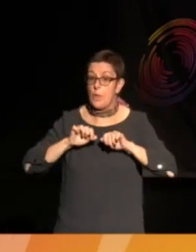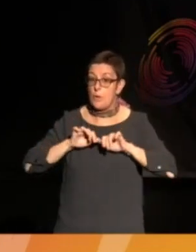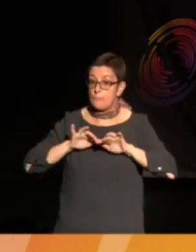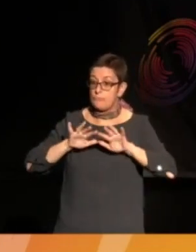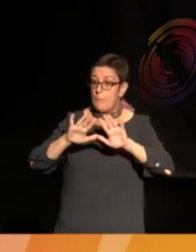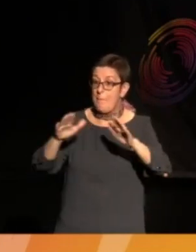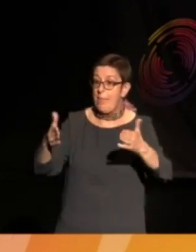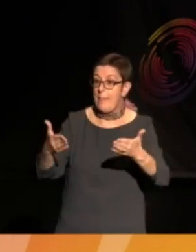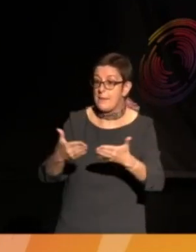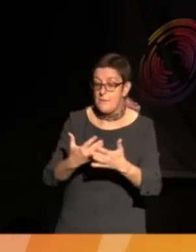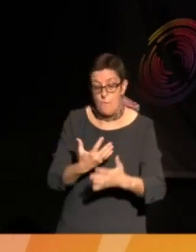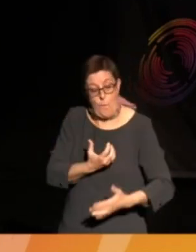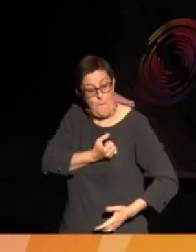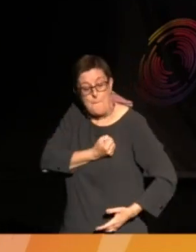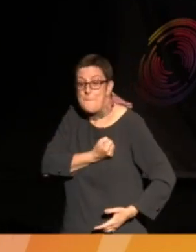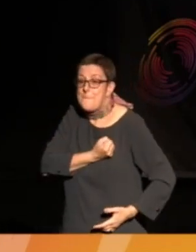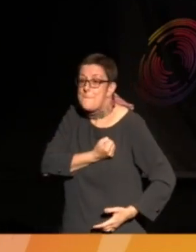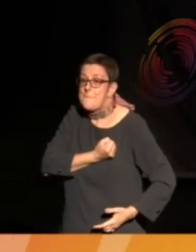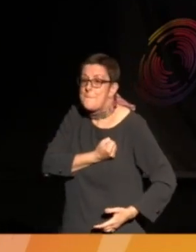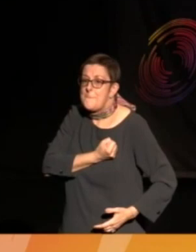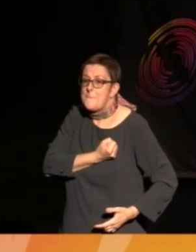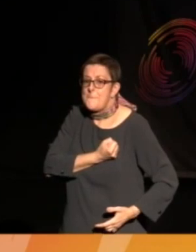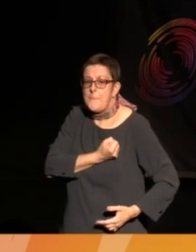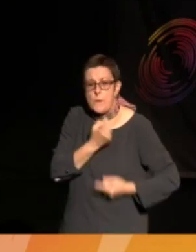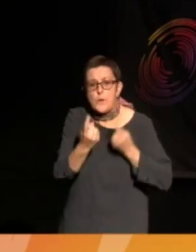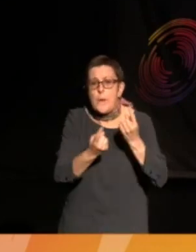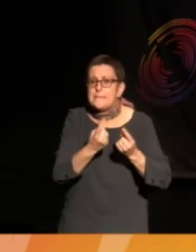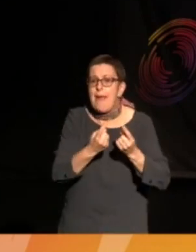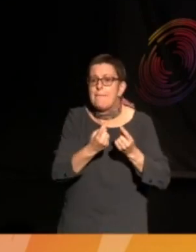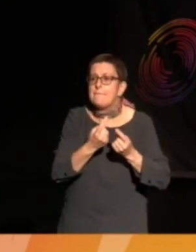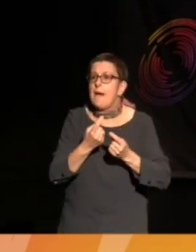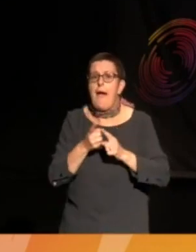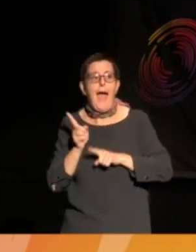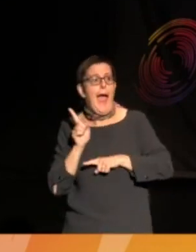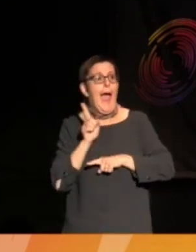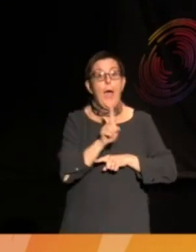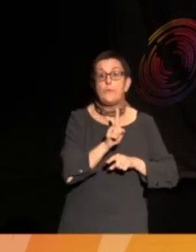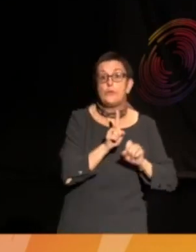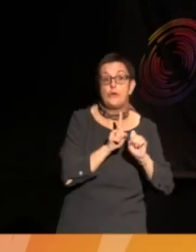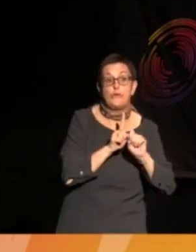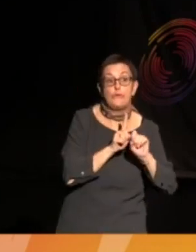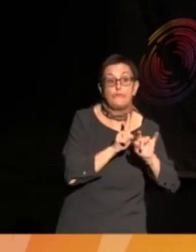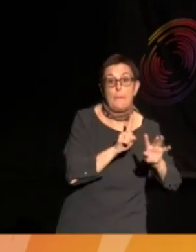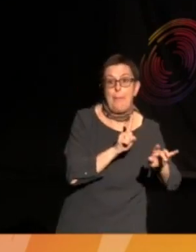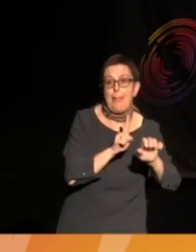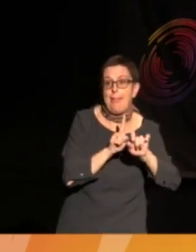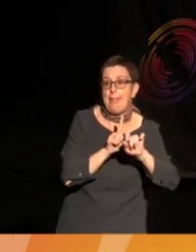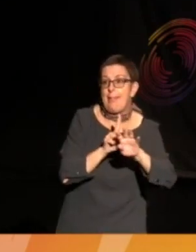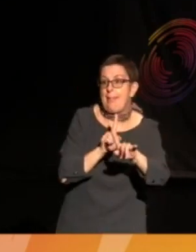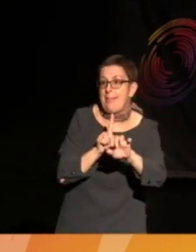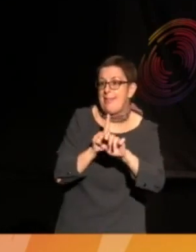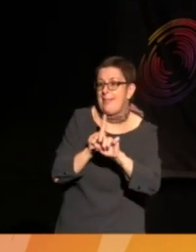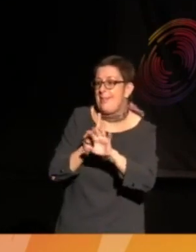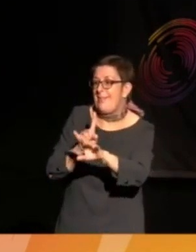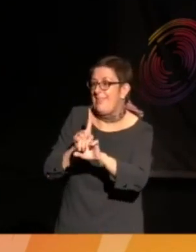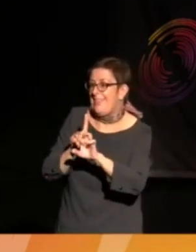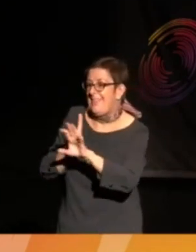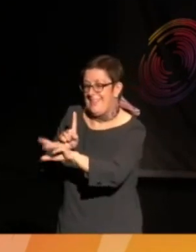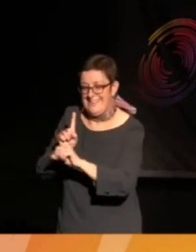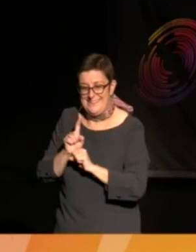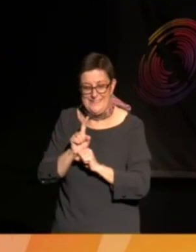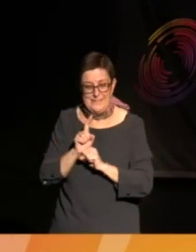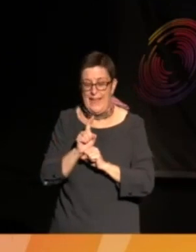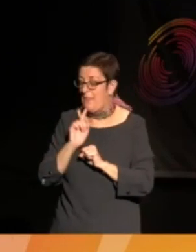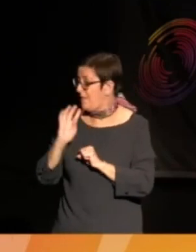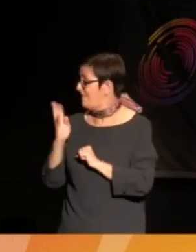Weekend and all the things you try to do to make ripples. Go and be a ripple. And thank you for all the rippling that you're doing, the four